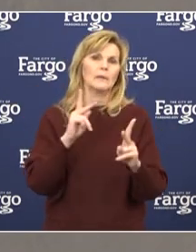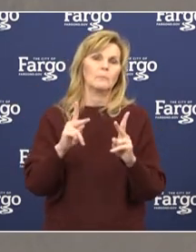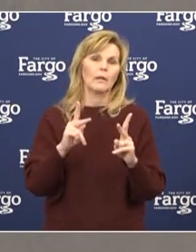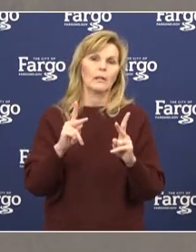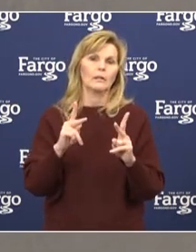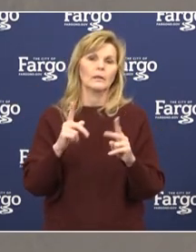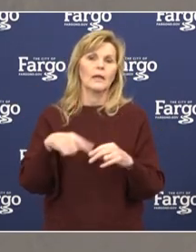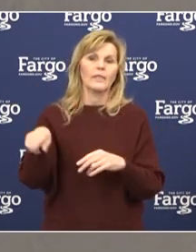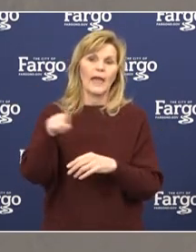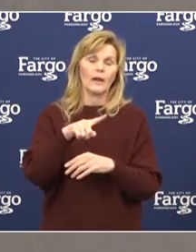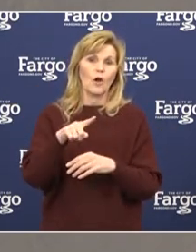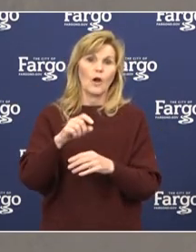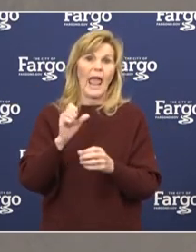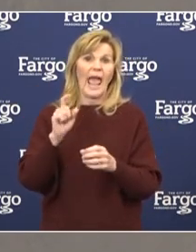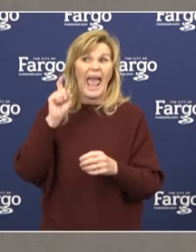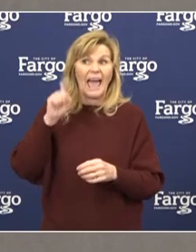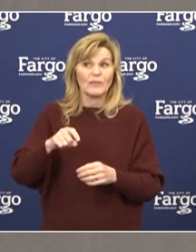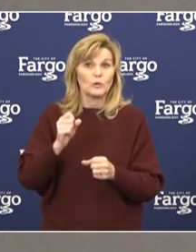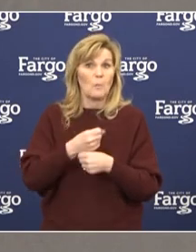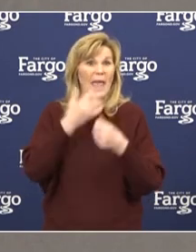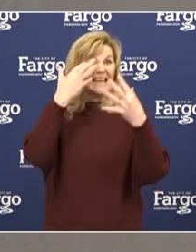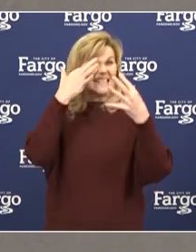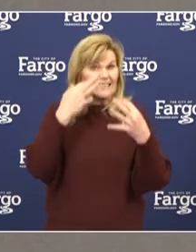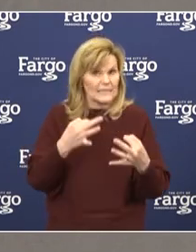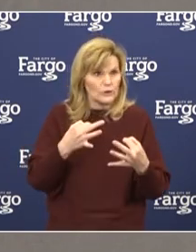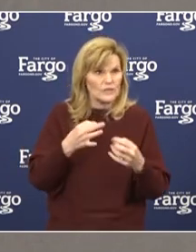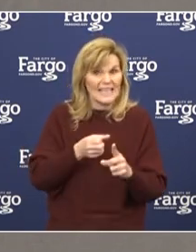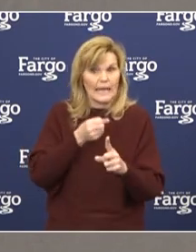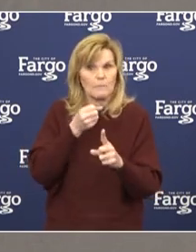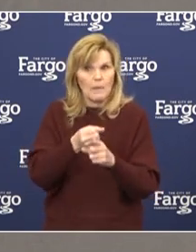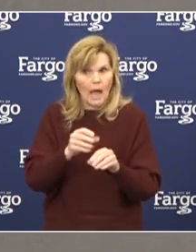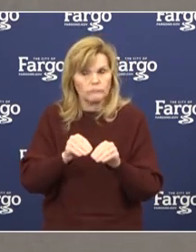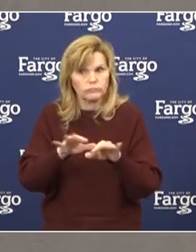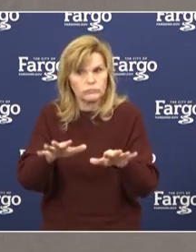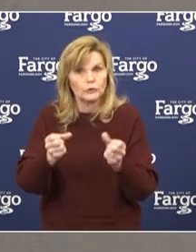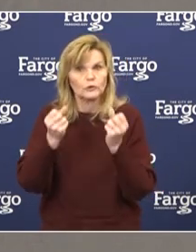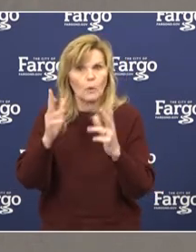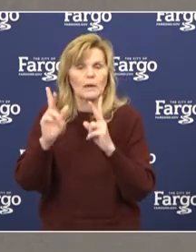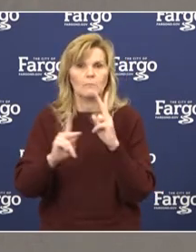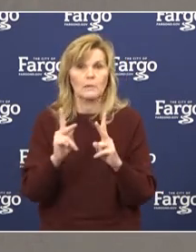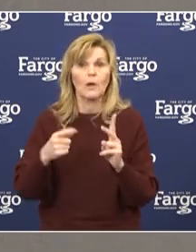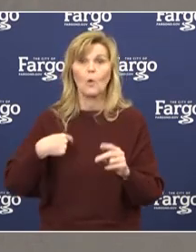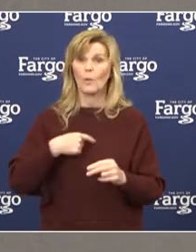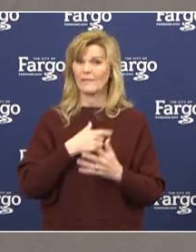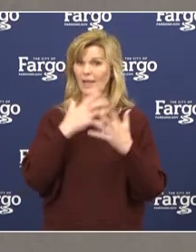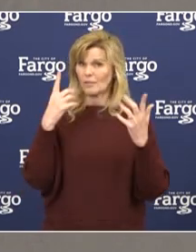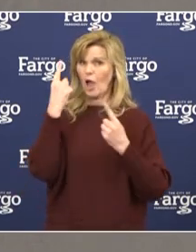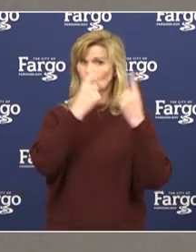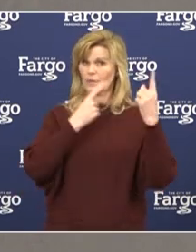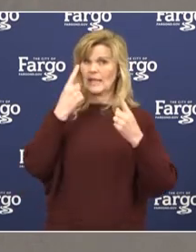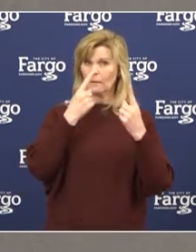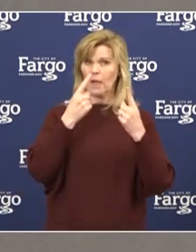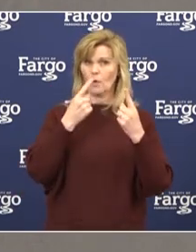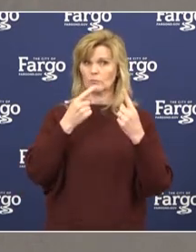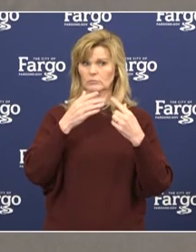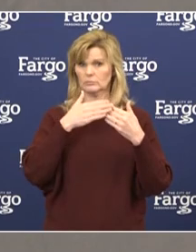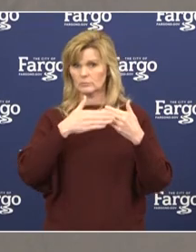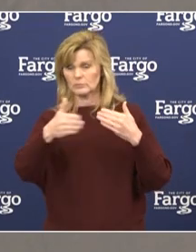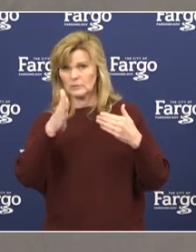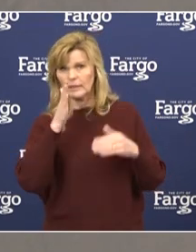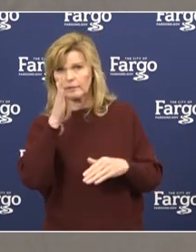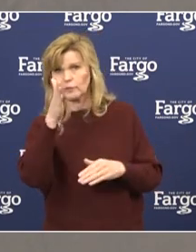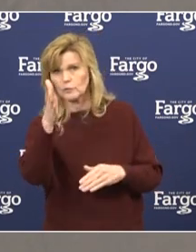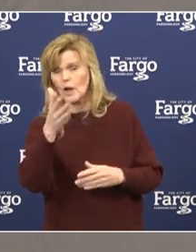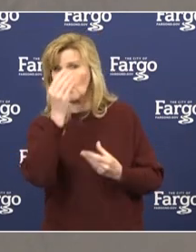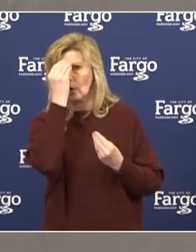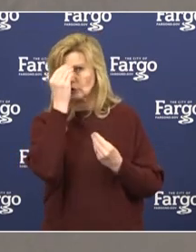those decision-making processes. We have a lot to think about moving forward and I want you to